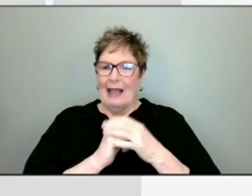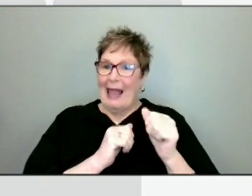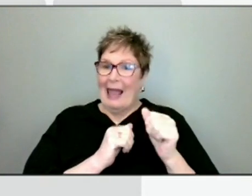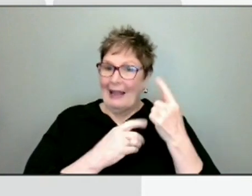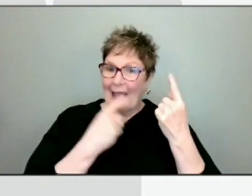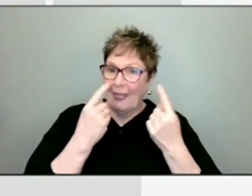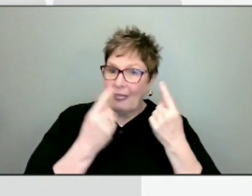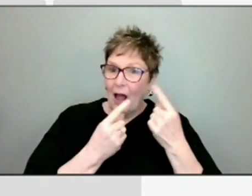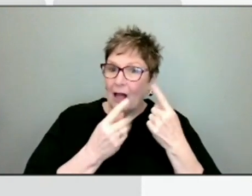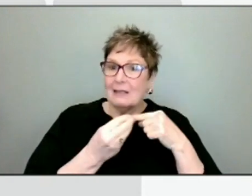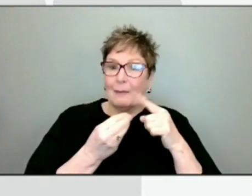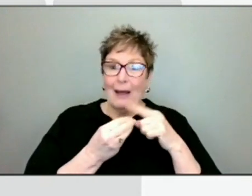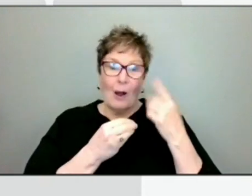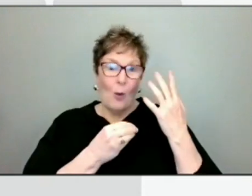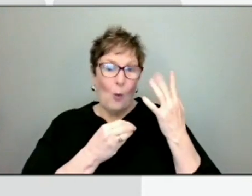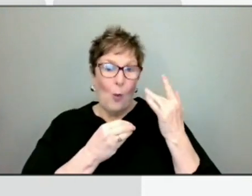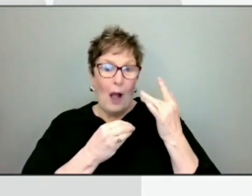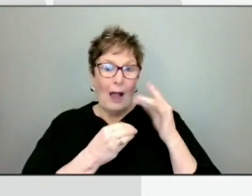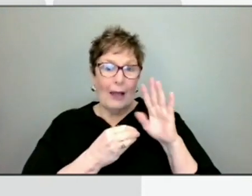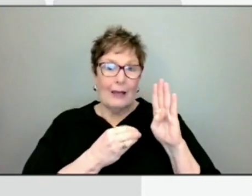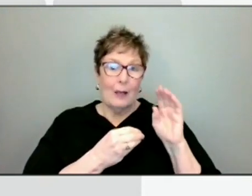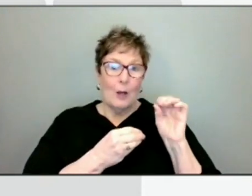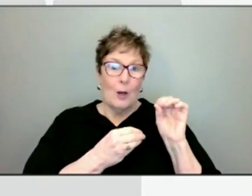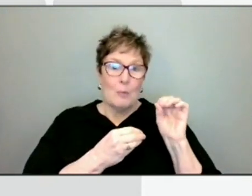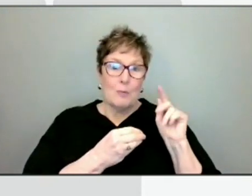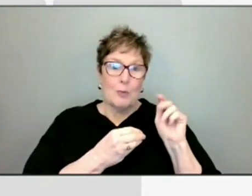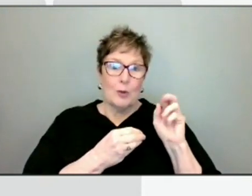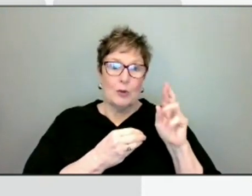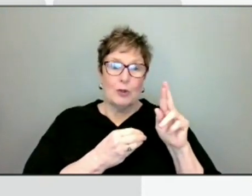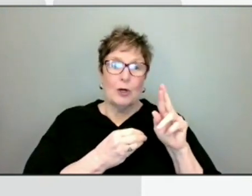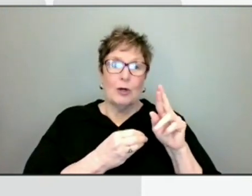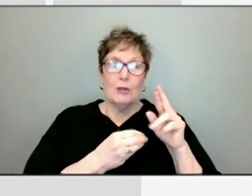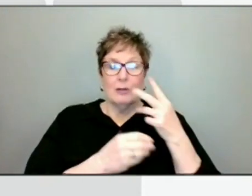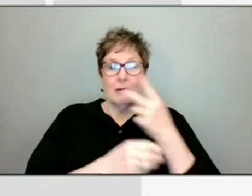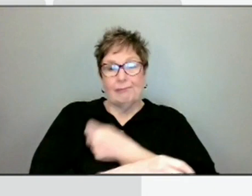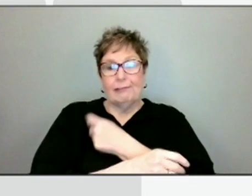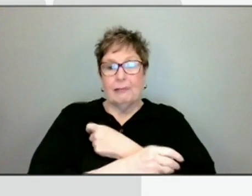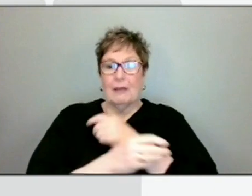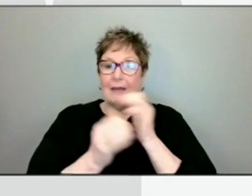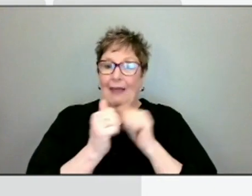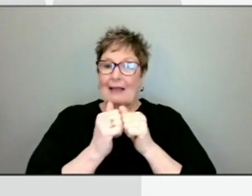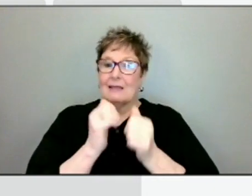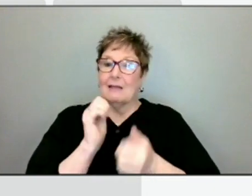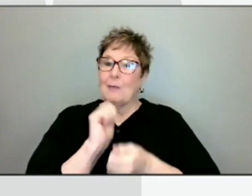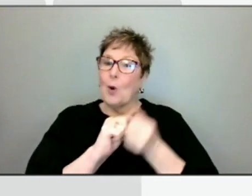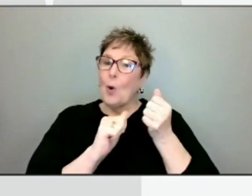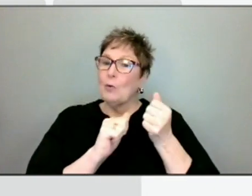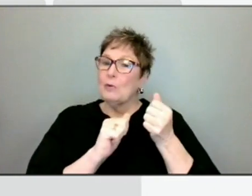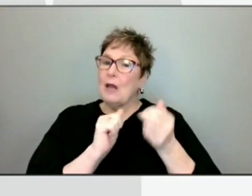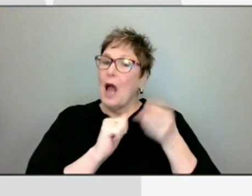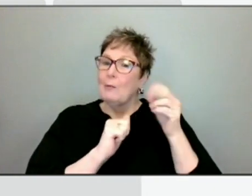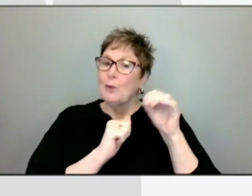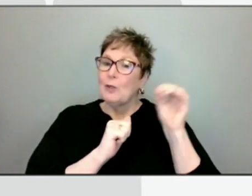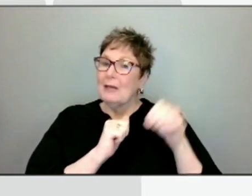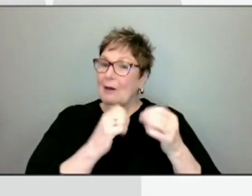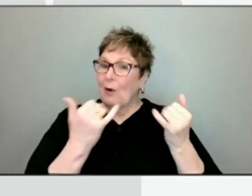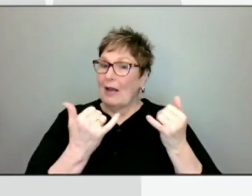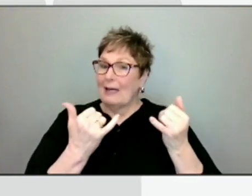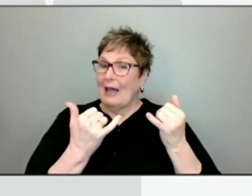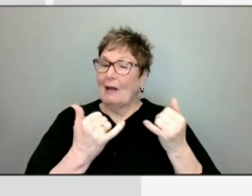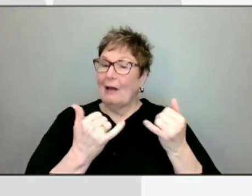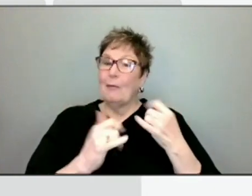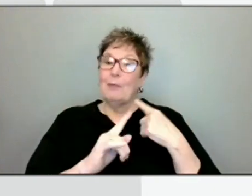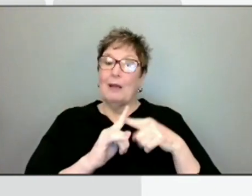why booster doses are the majority of people getting vaccinated right now? And then also, is